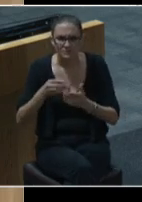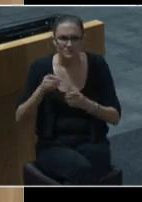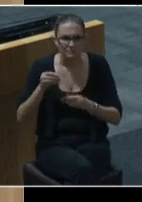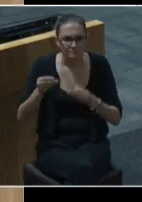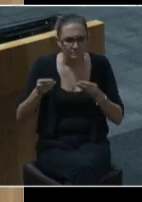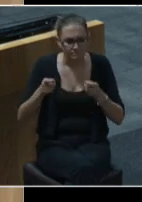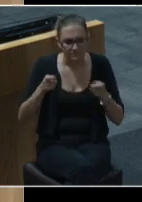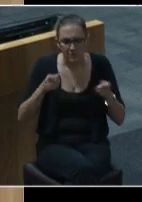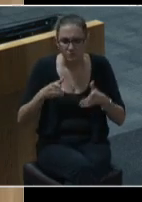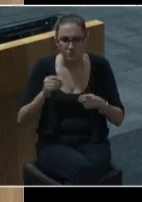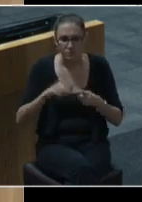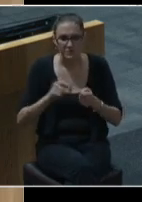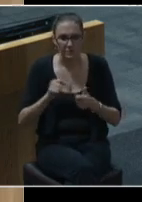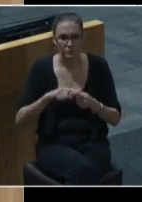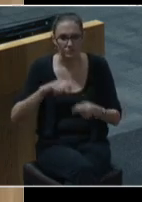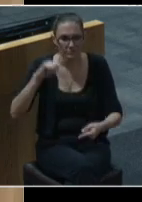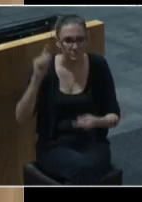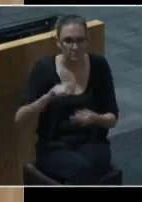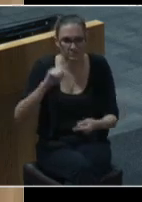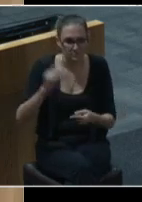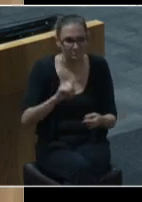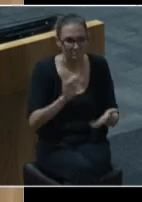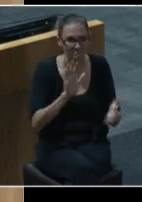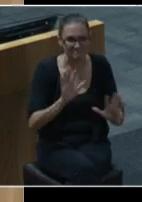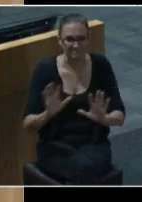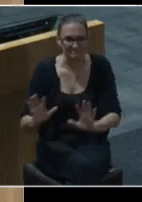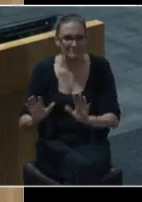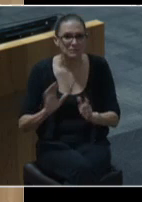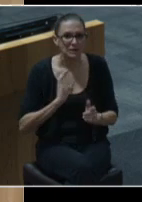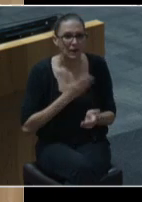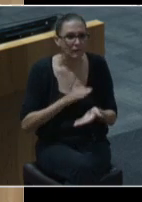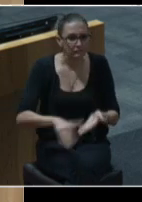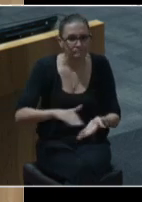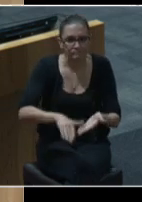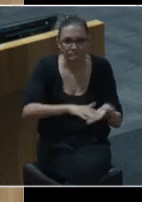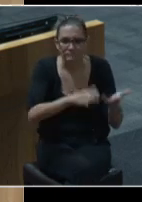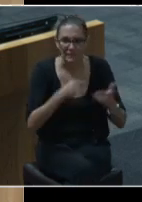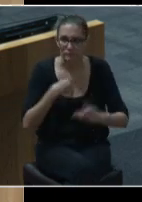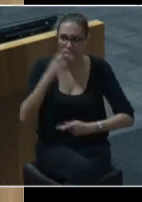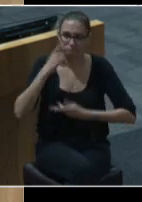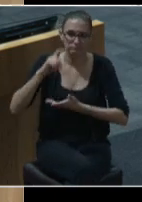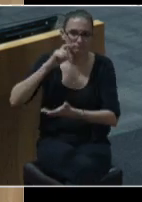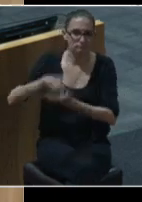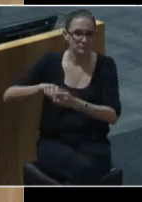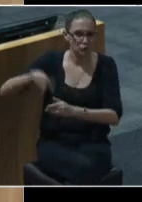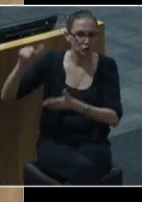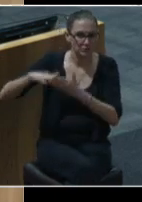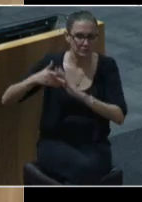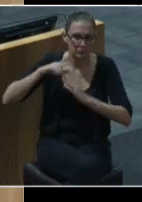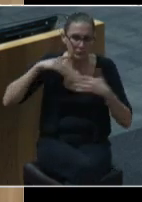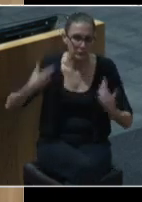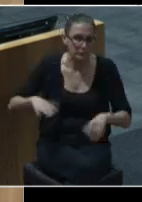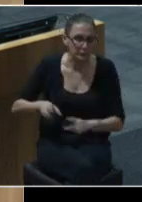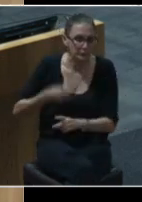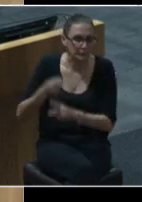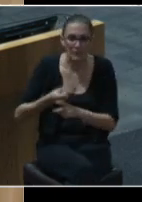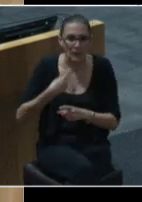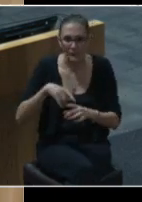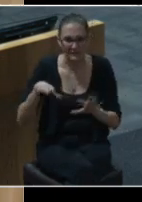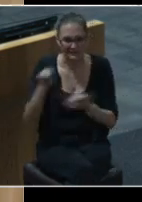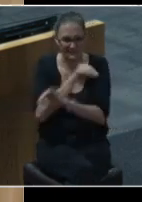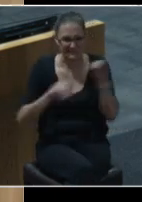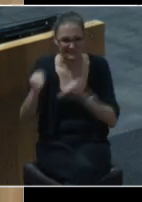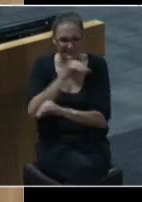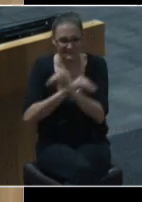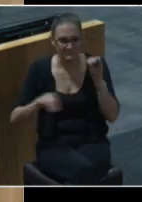furloughs required in other cities. Instead, we re-prioritized our staff to maximize the breadth